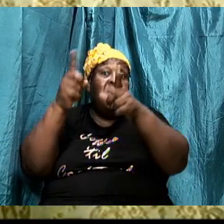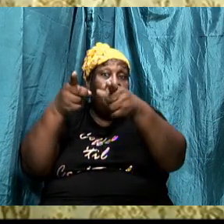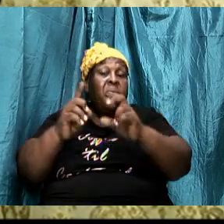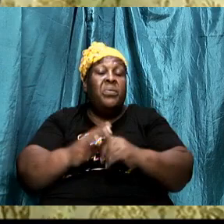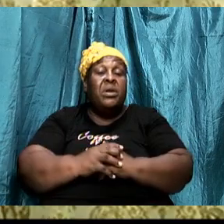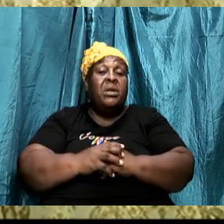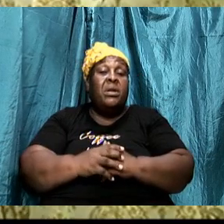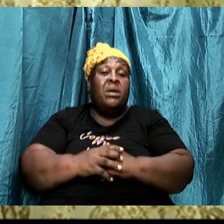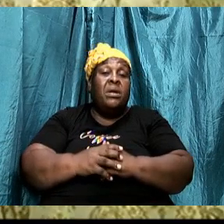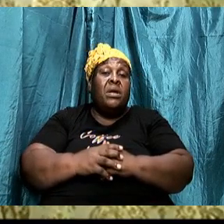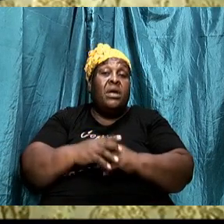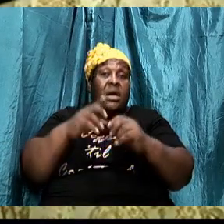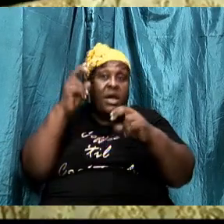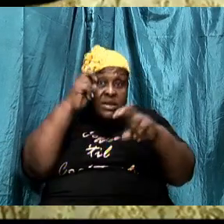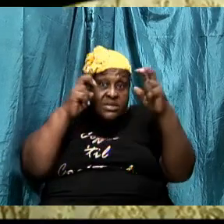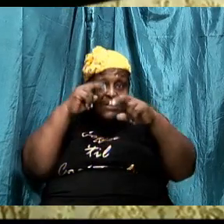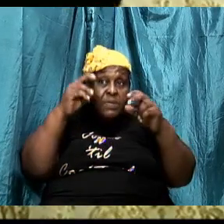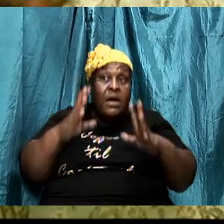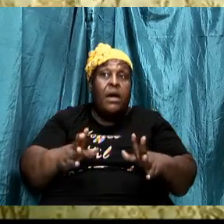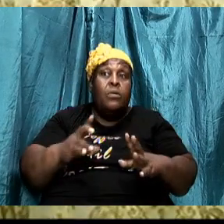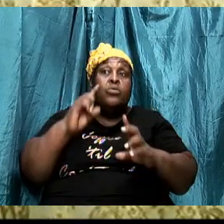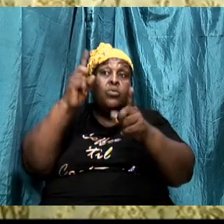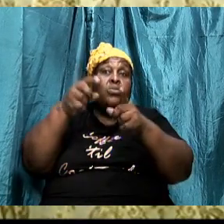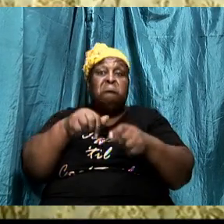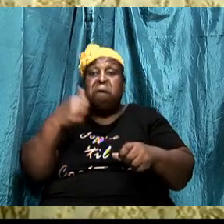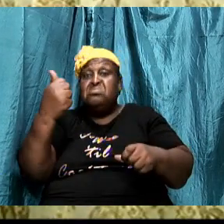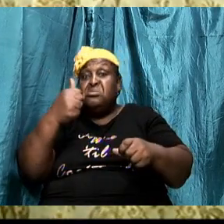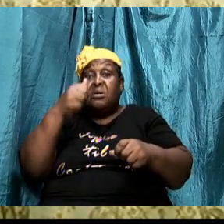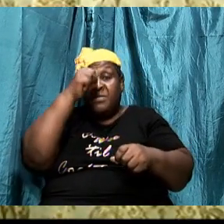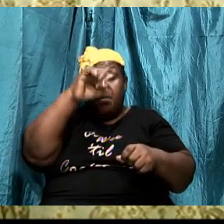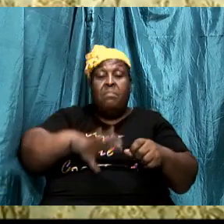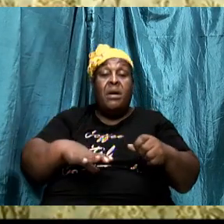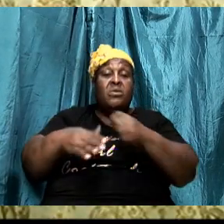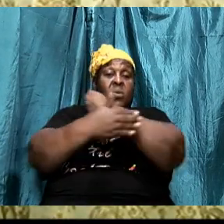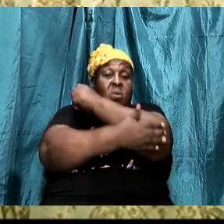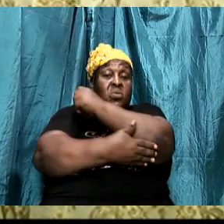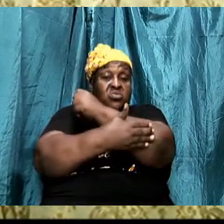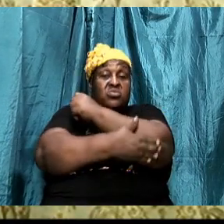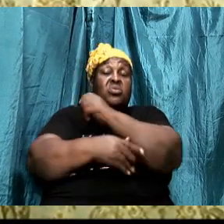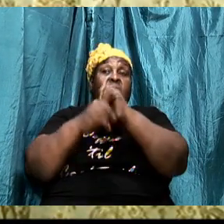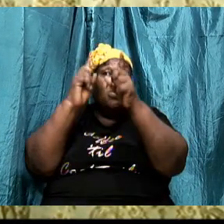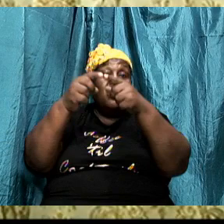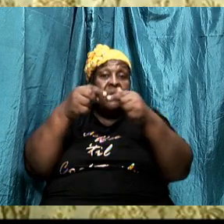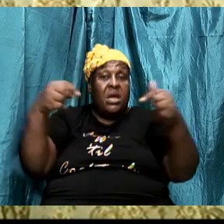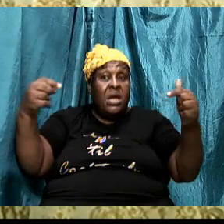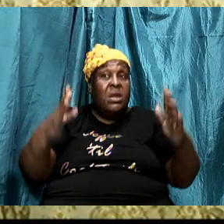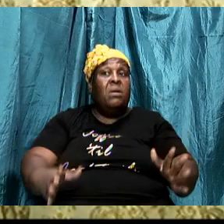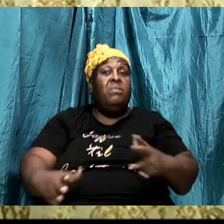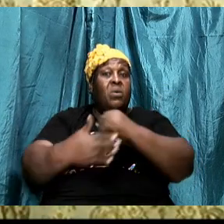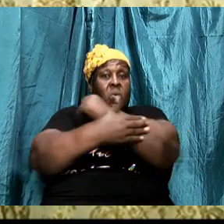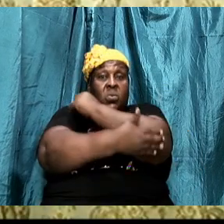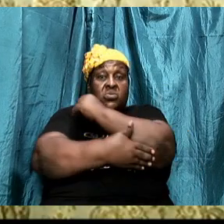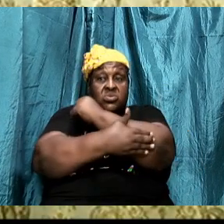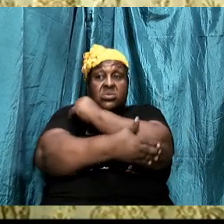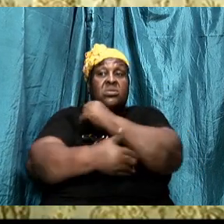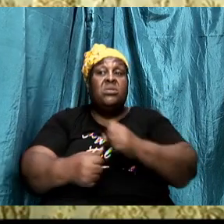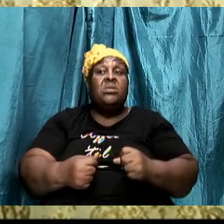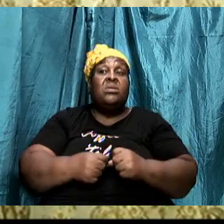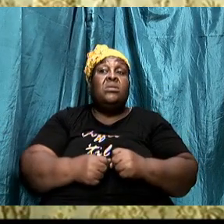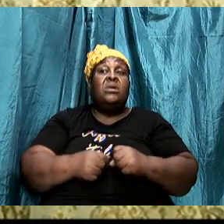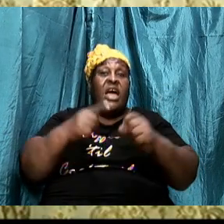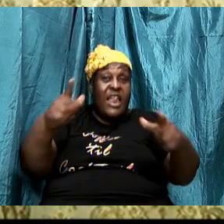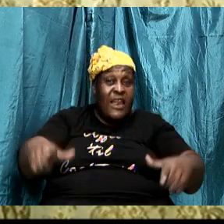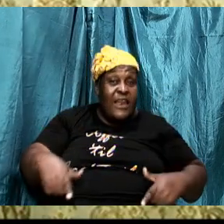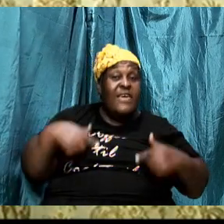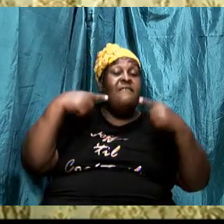and they will go to another man's country they will go to the enemy's country and they will live